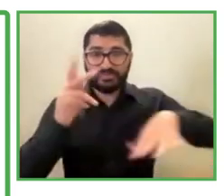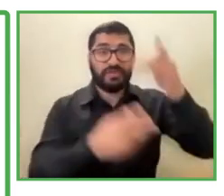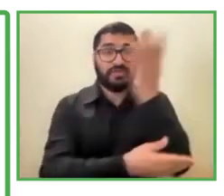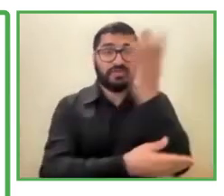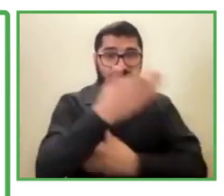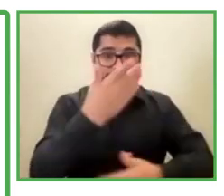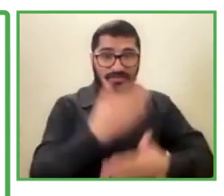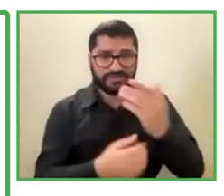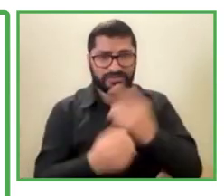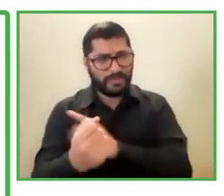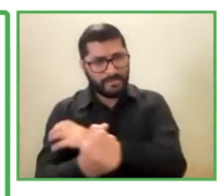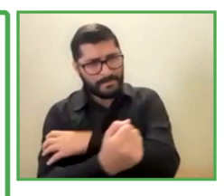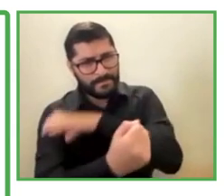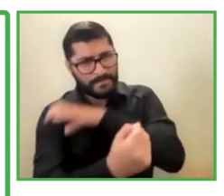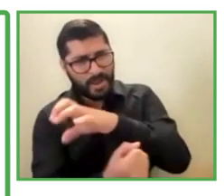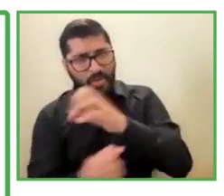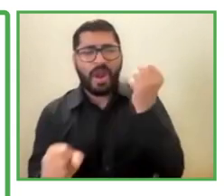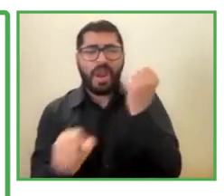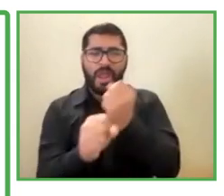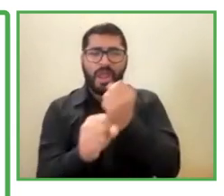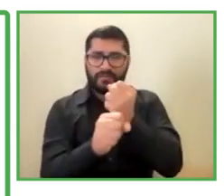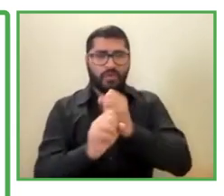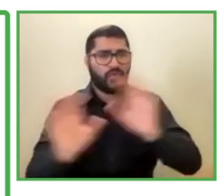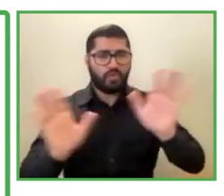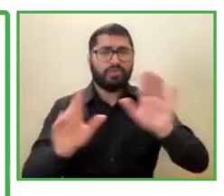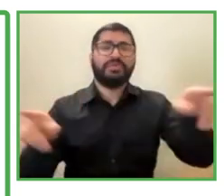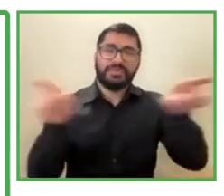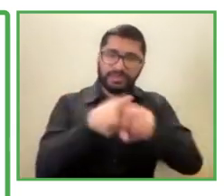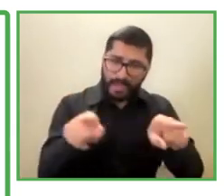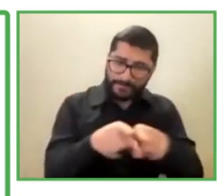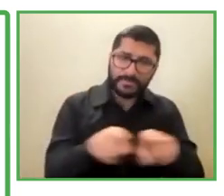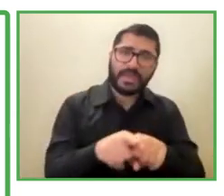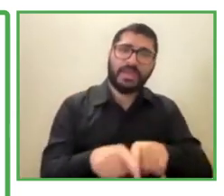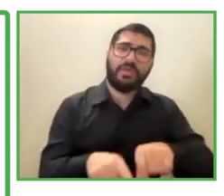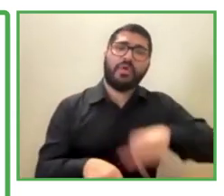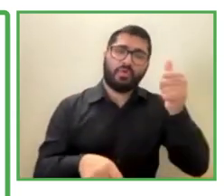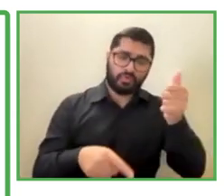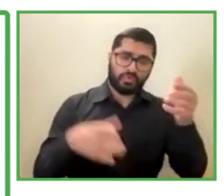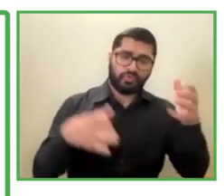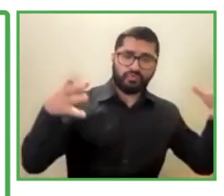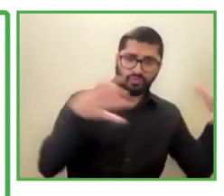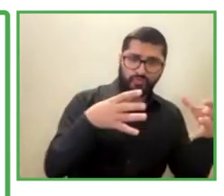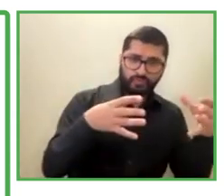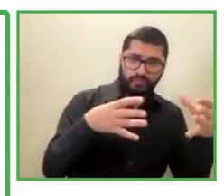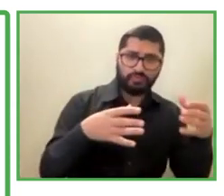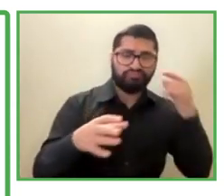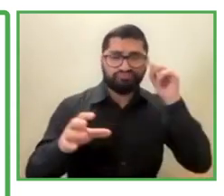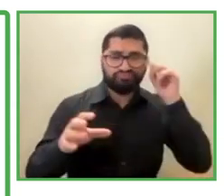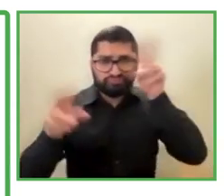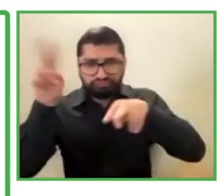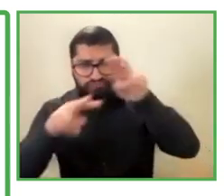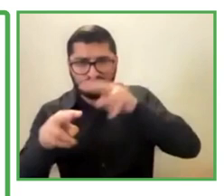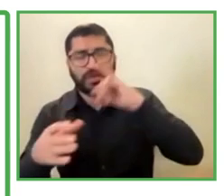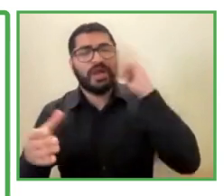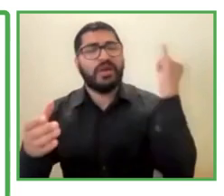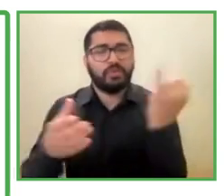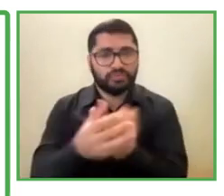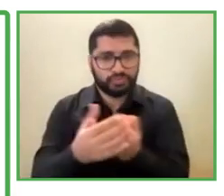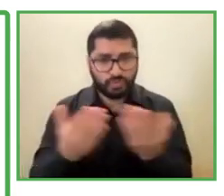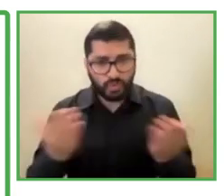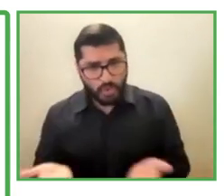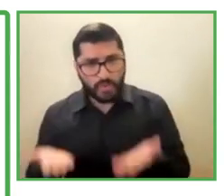you know, the entrepreneurs with disability, a business opportunity with a large organization like us. So which has a larger